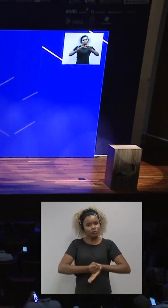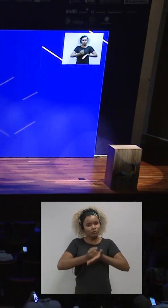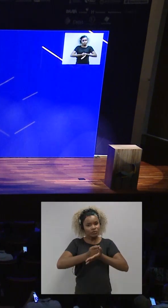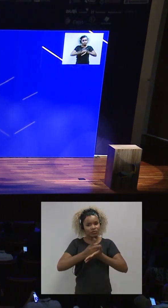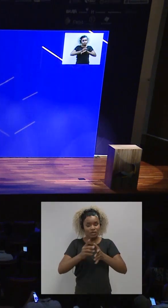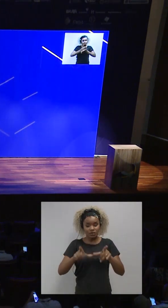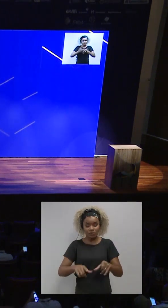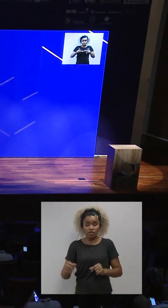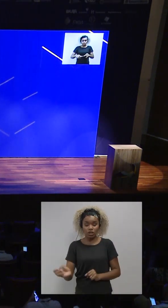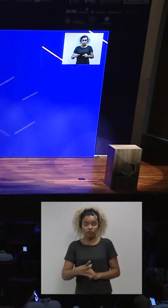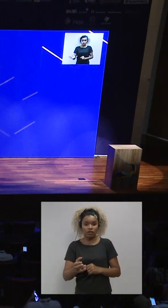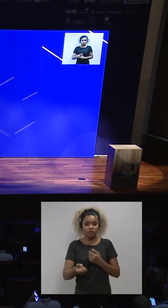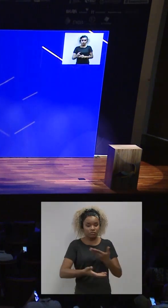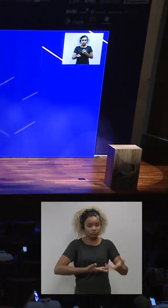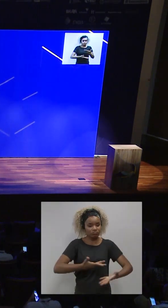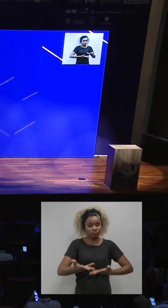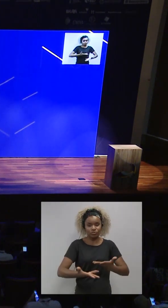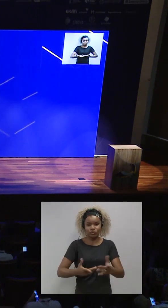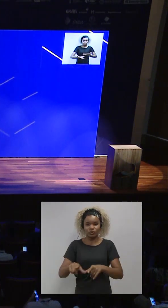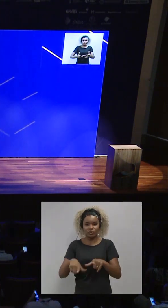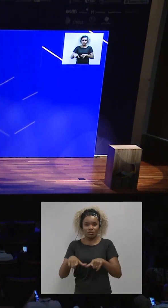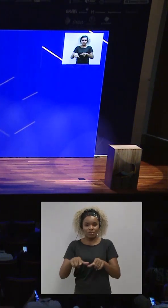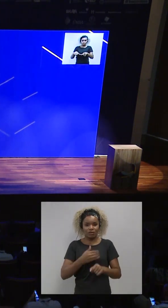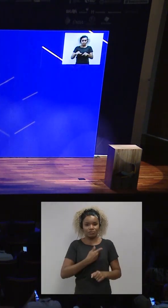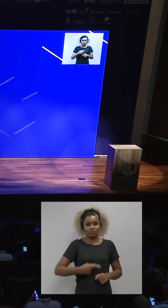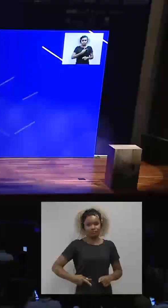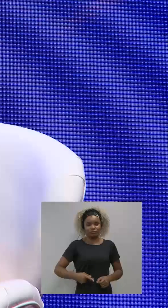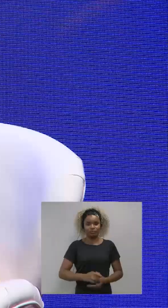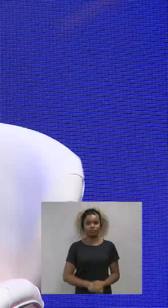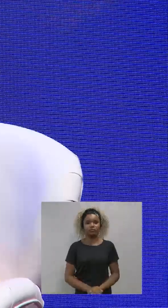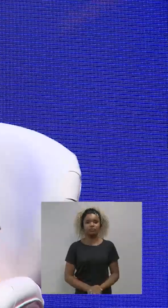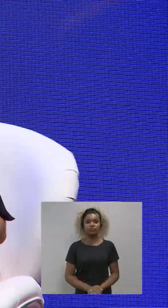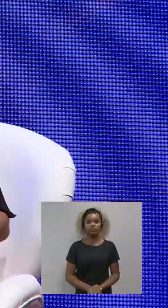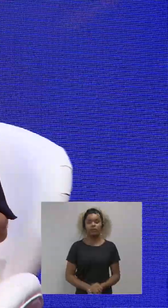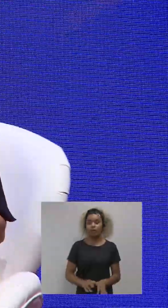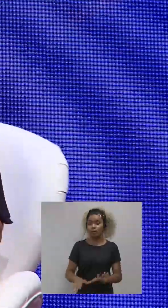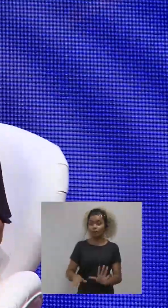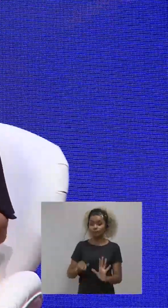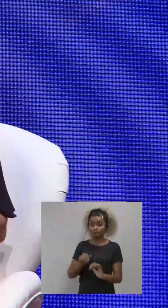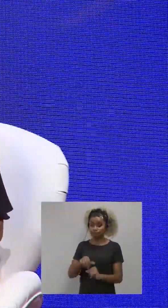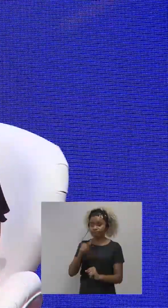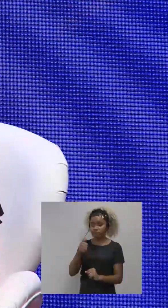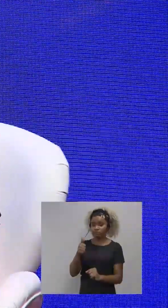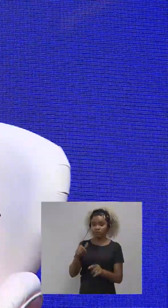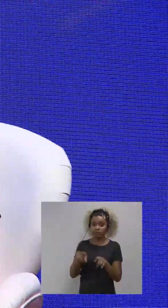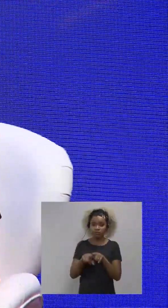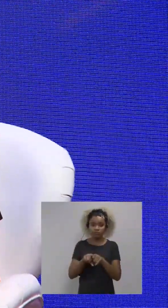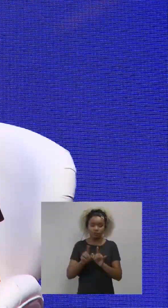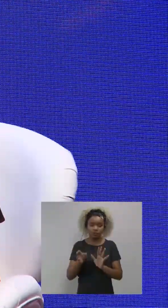promote this environment of innovation amongst their collaborators?